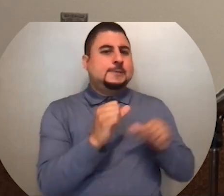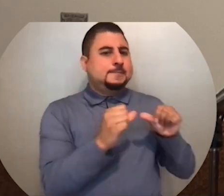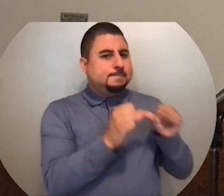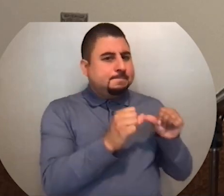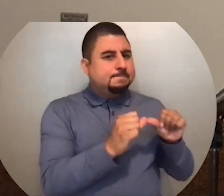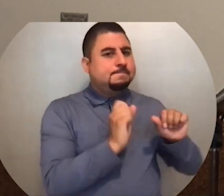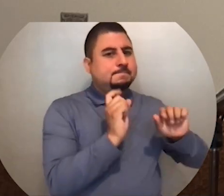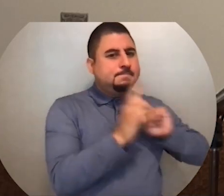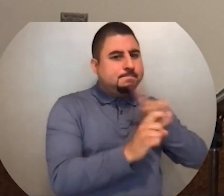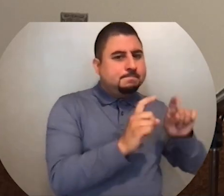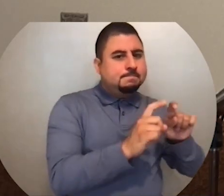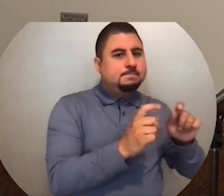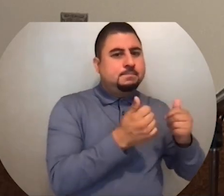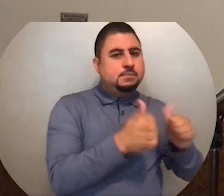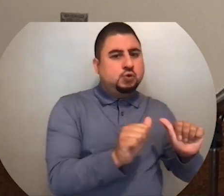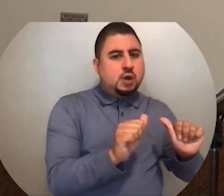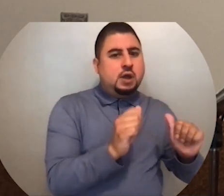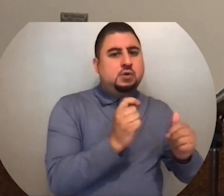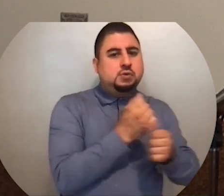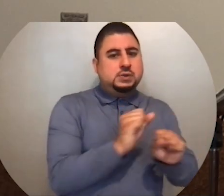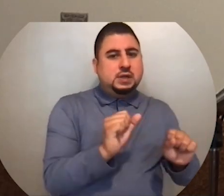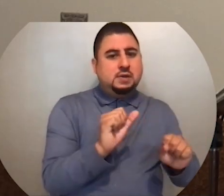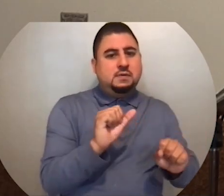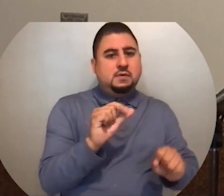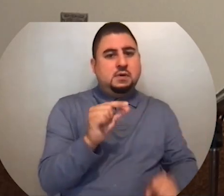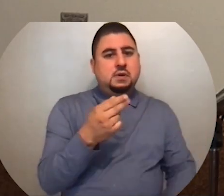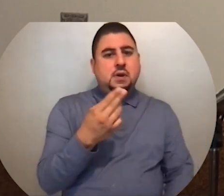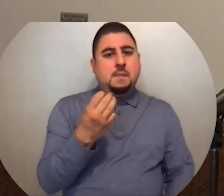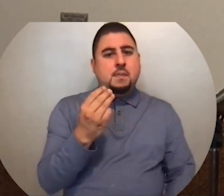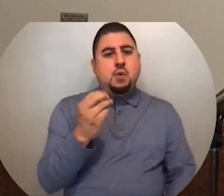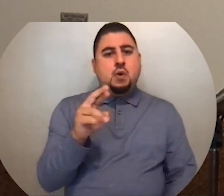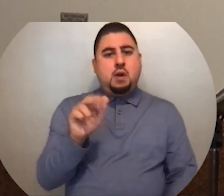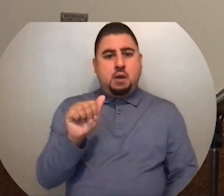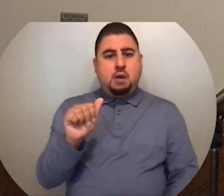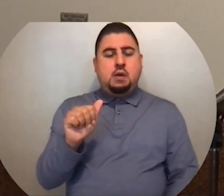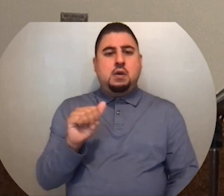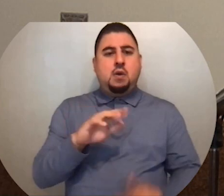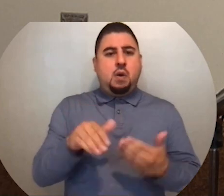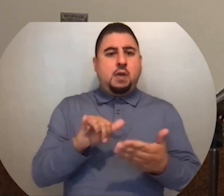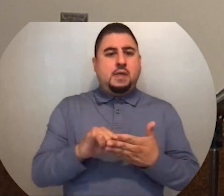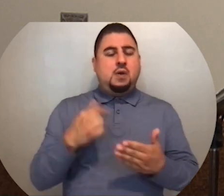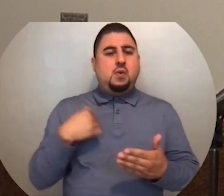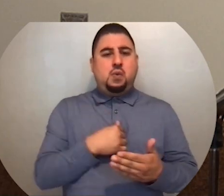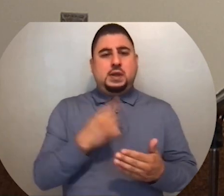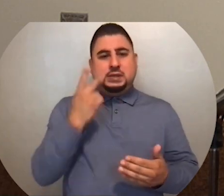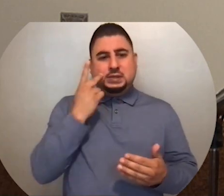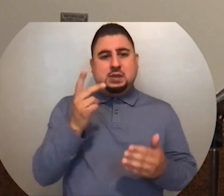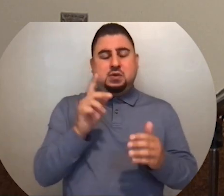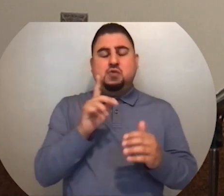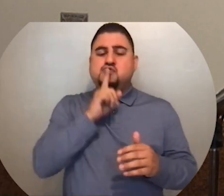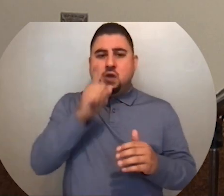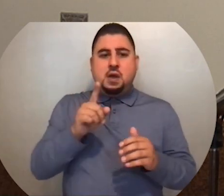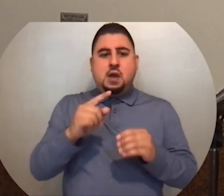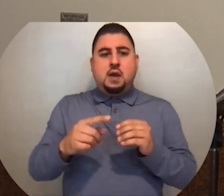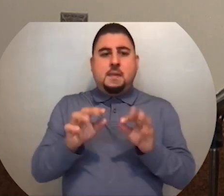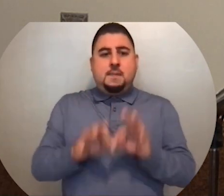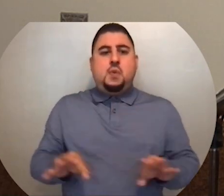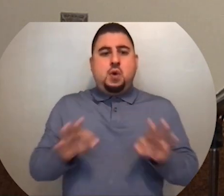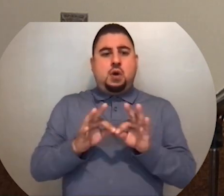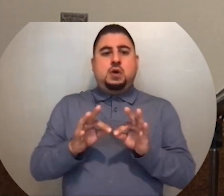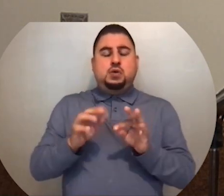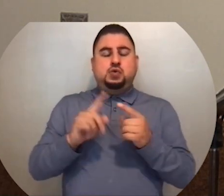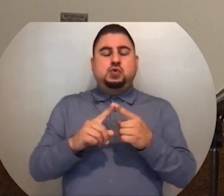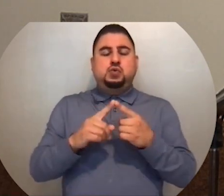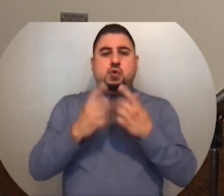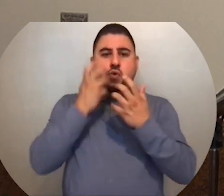trying to save Gomorrah and Sodom and all that, we see the reality of the importance of calling